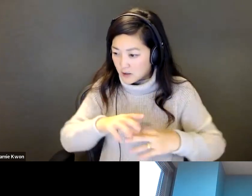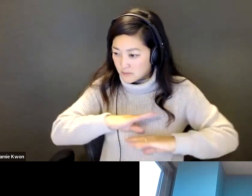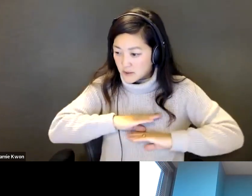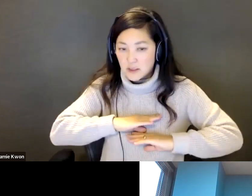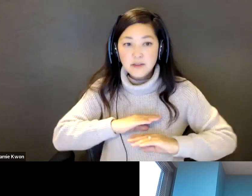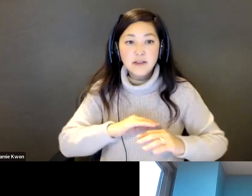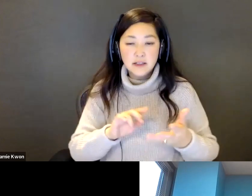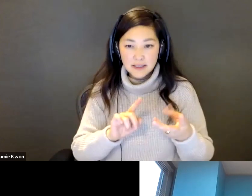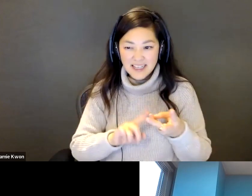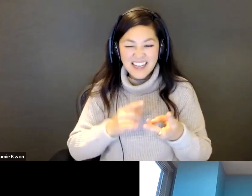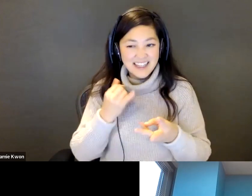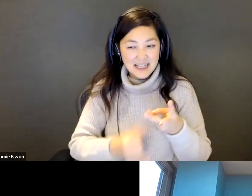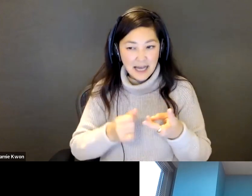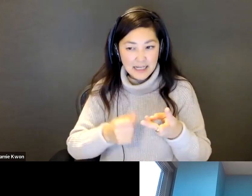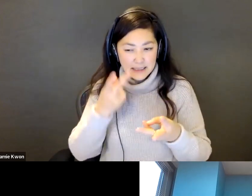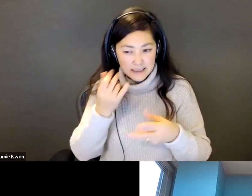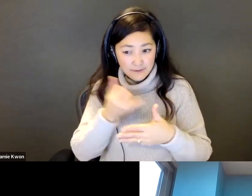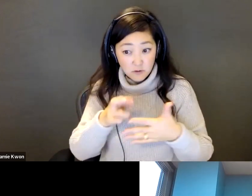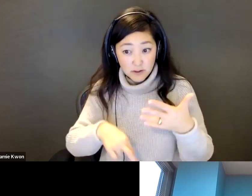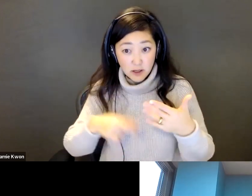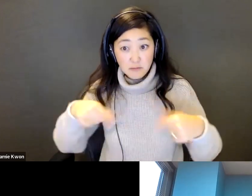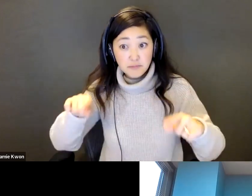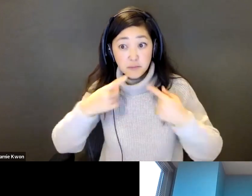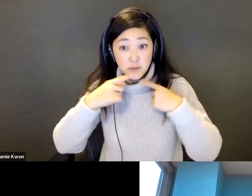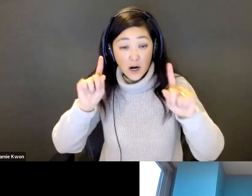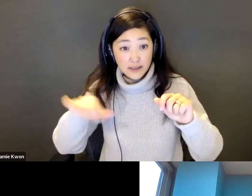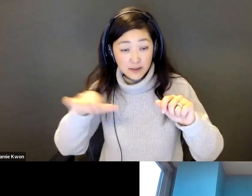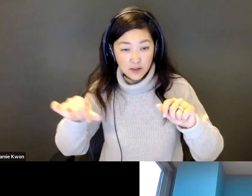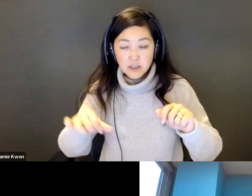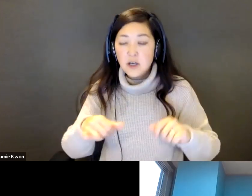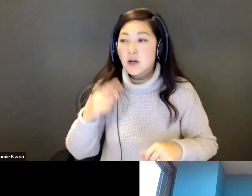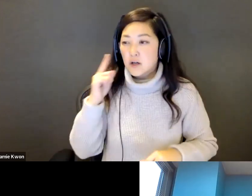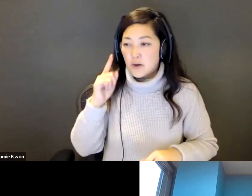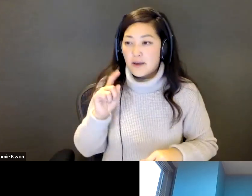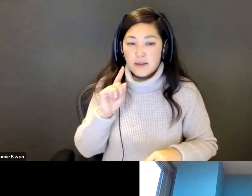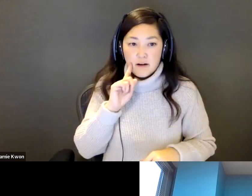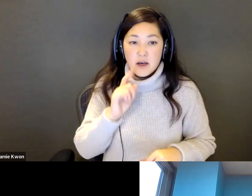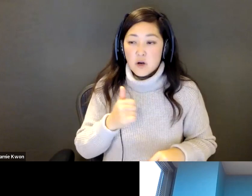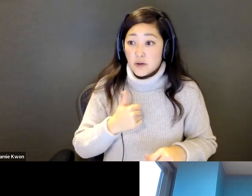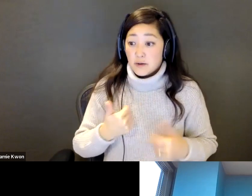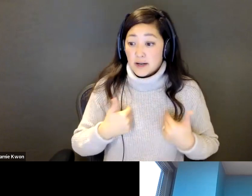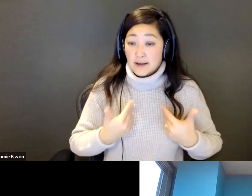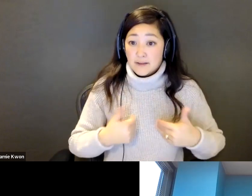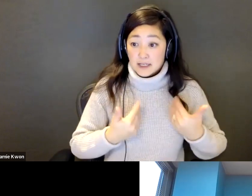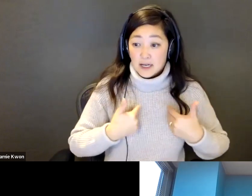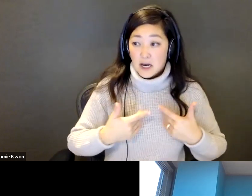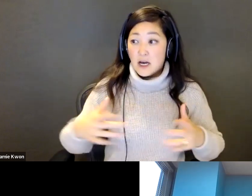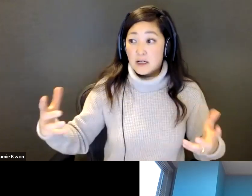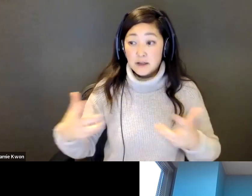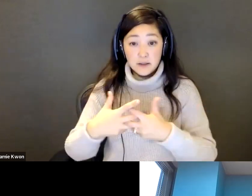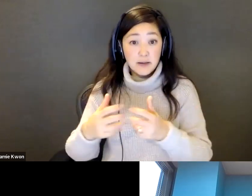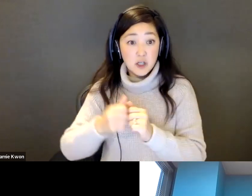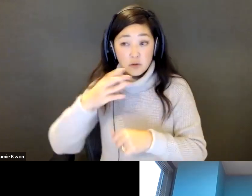So ultimately, we decided on a model in which younger individuals will be mentored by individuals over the age of 30 so 15 to 30